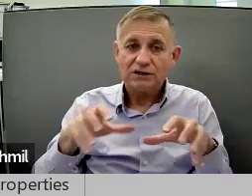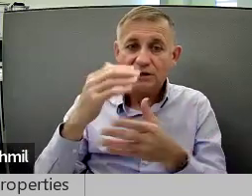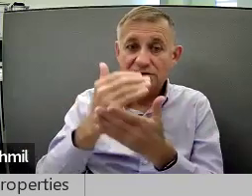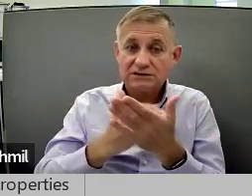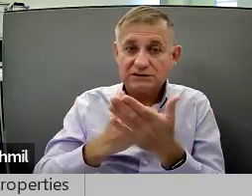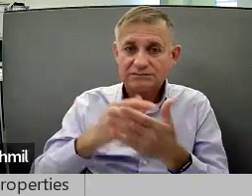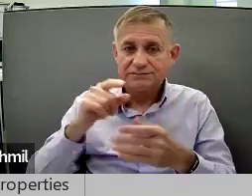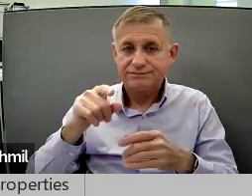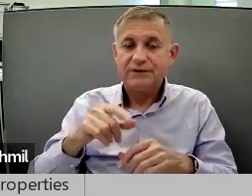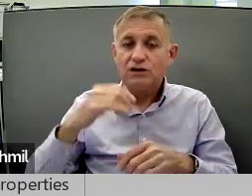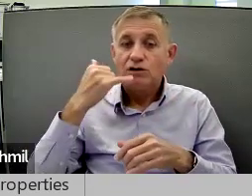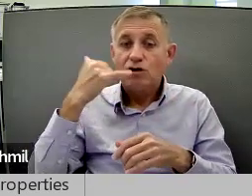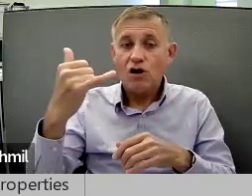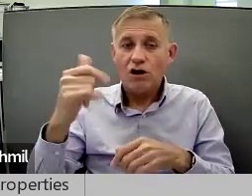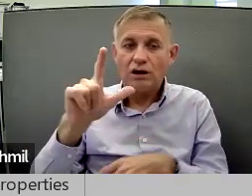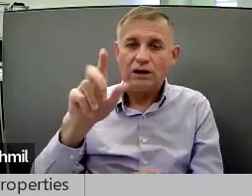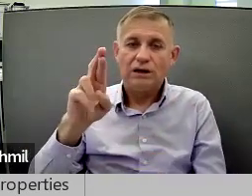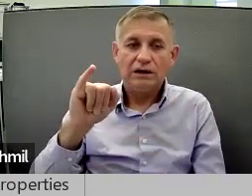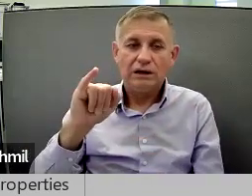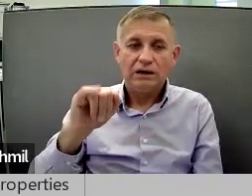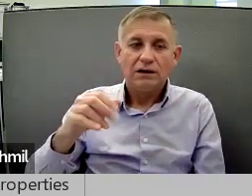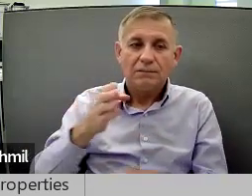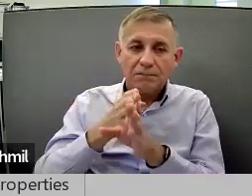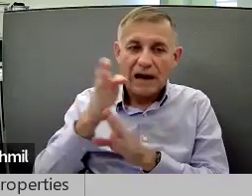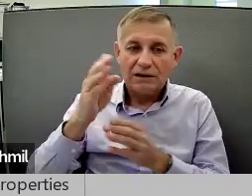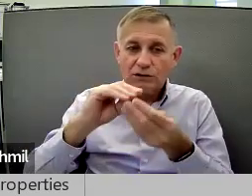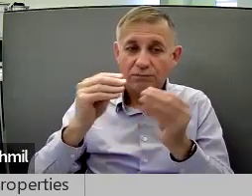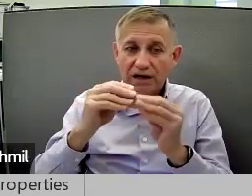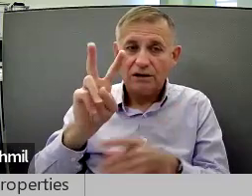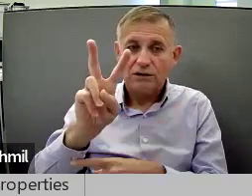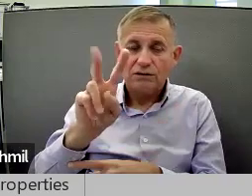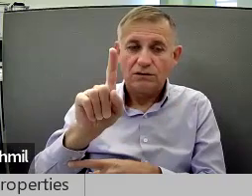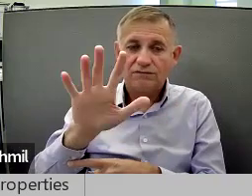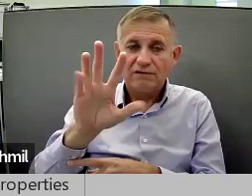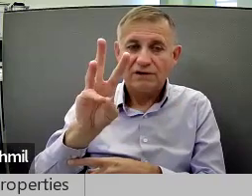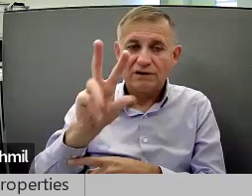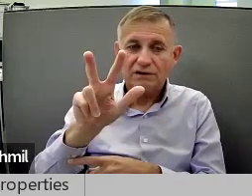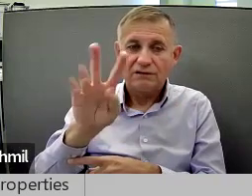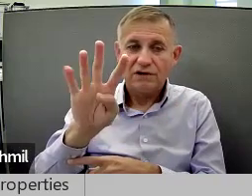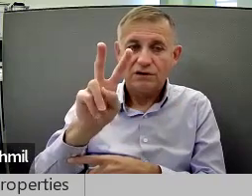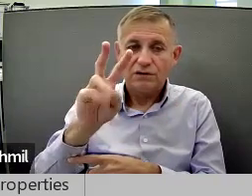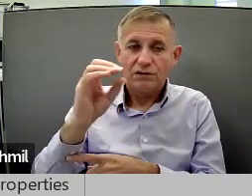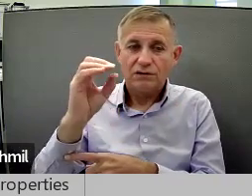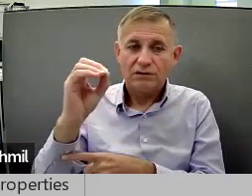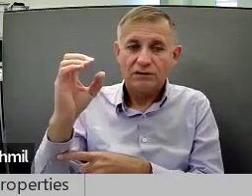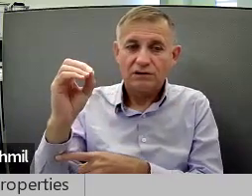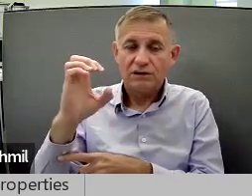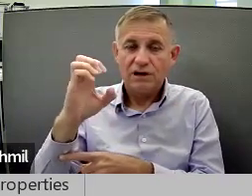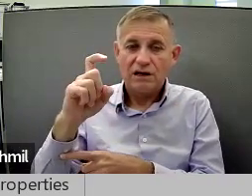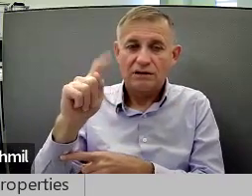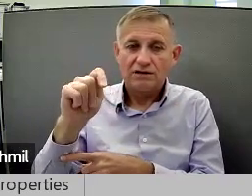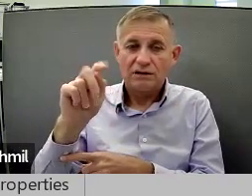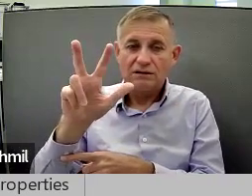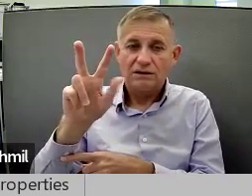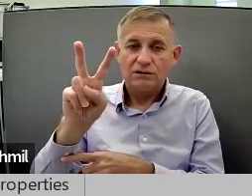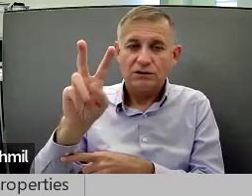activity listed below, call LRI's main number, 215-634-2000,